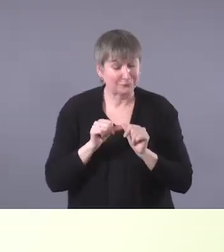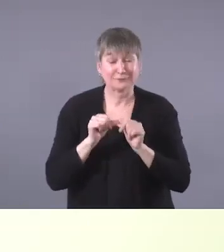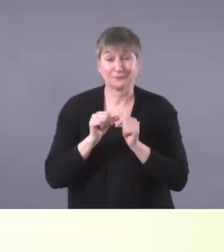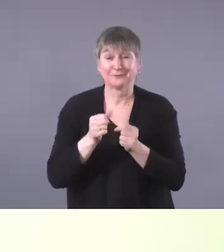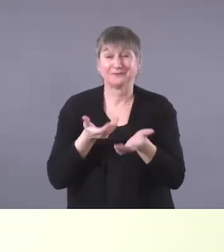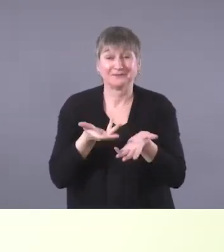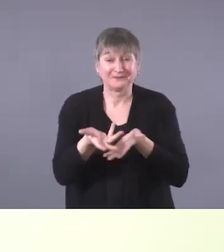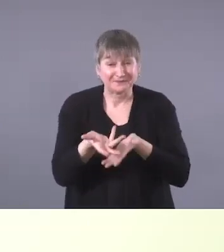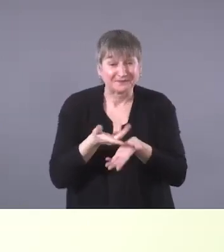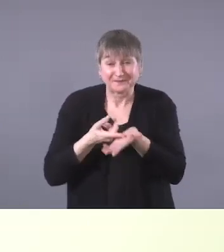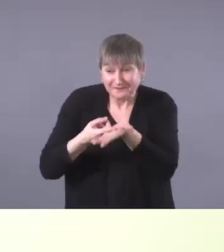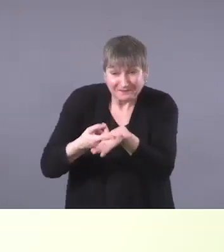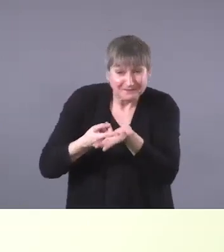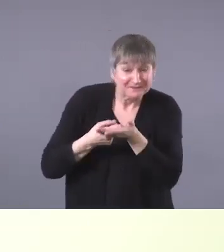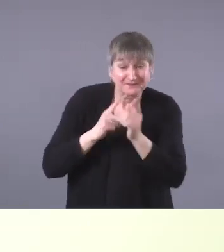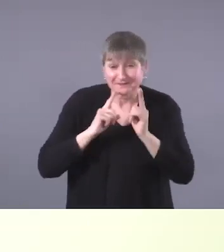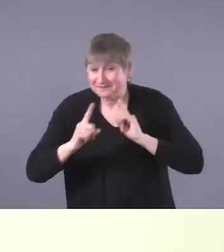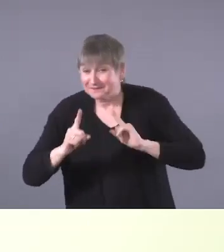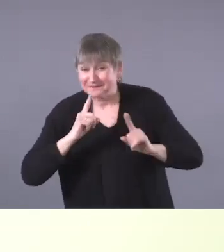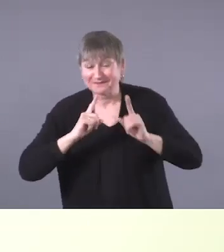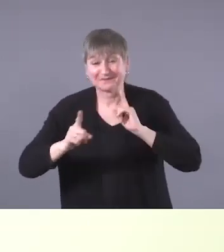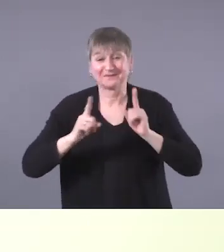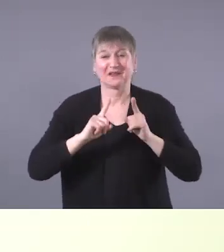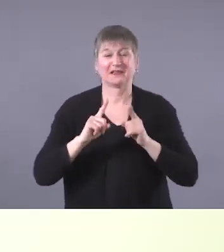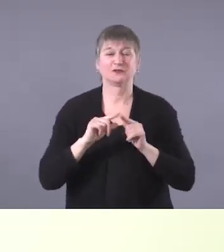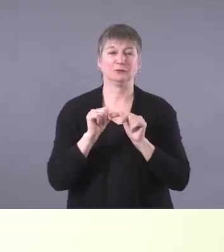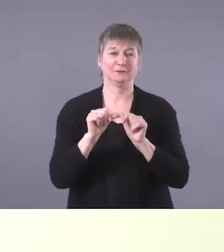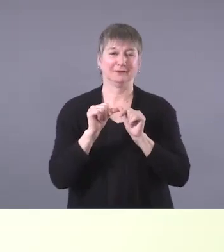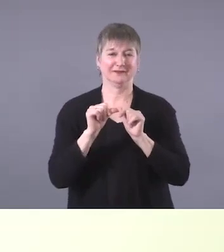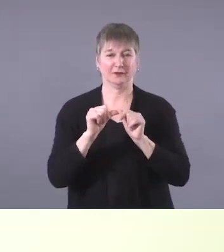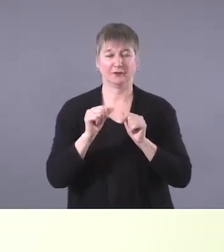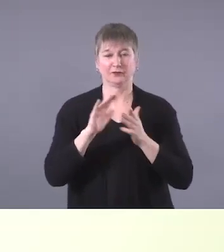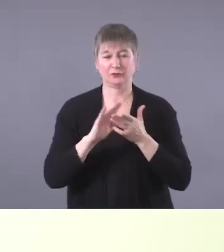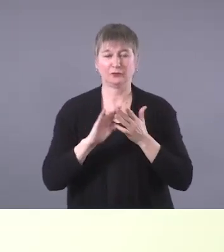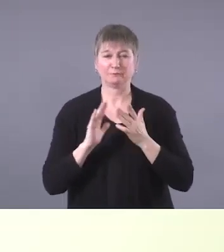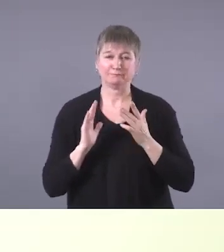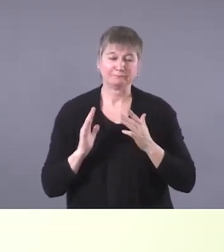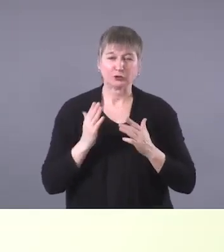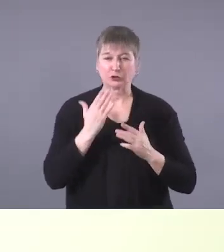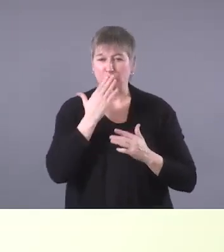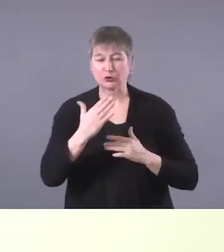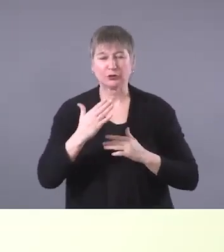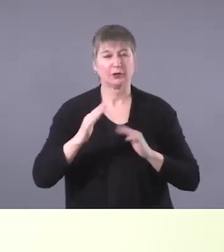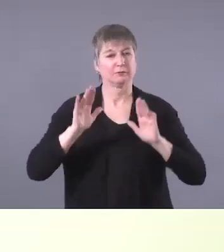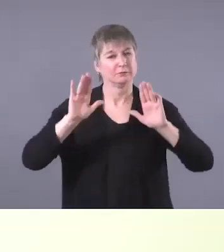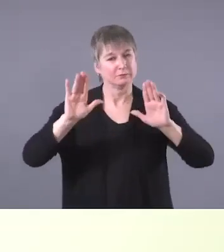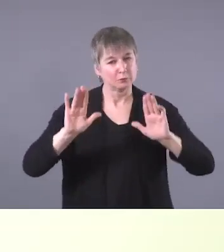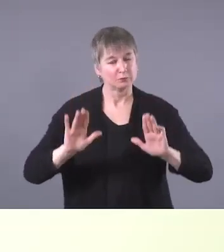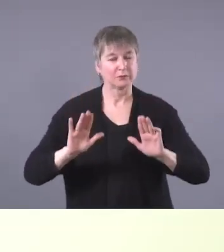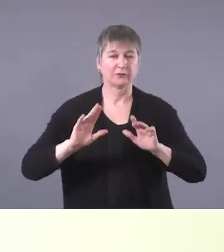and, and continue to work together to be excellent service providers to First Nations communities.